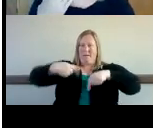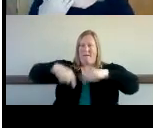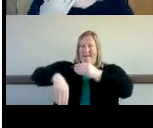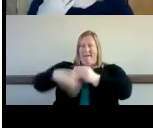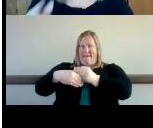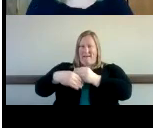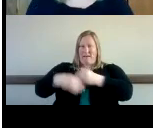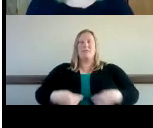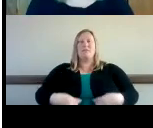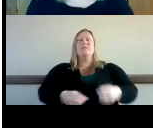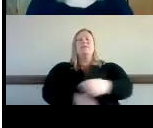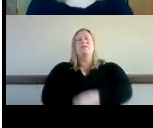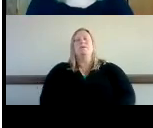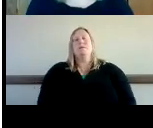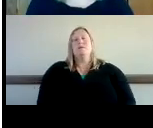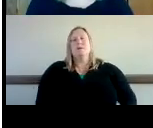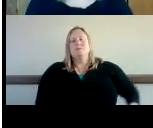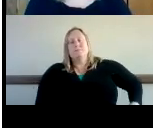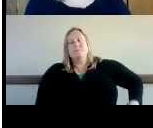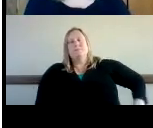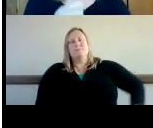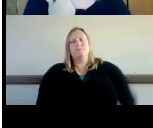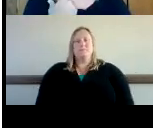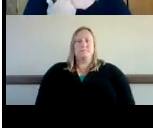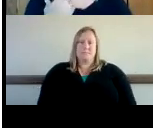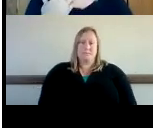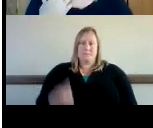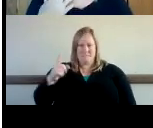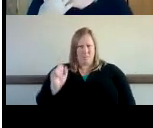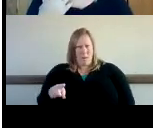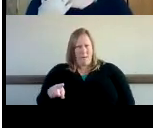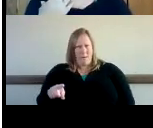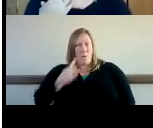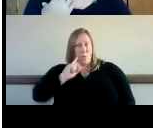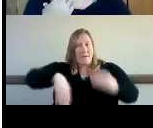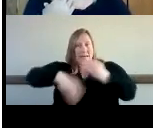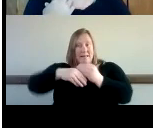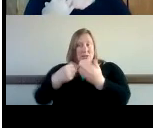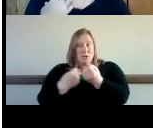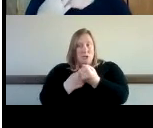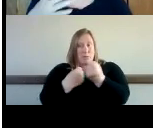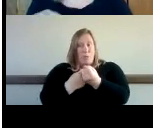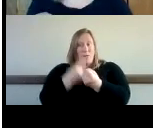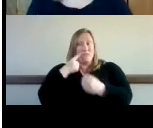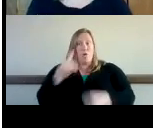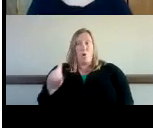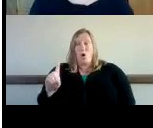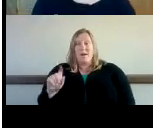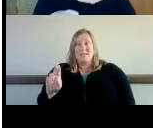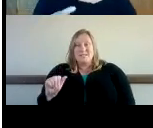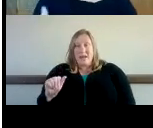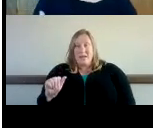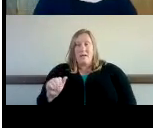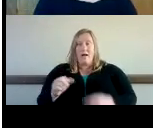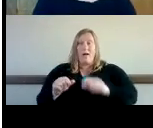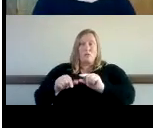questions um there is a question here that said would there be additional supports for data renewal upgrades updates etc